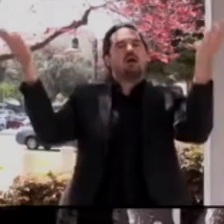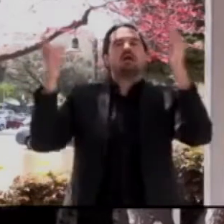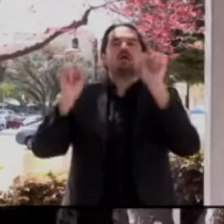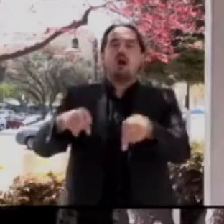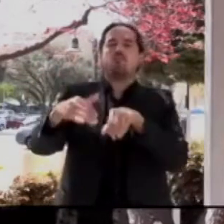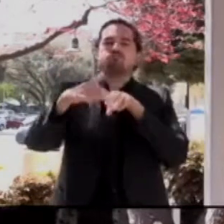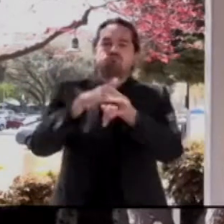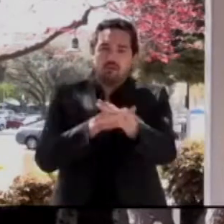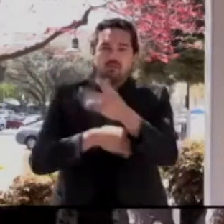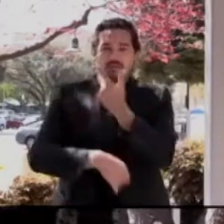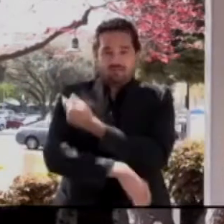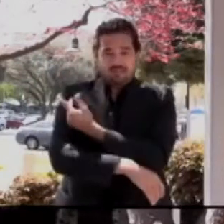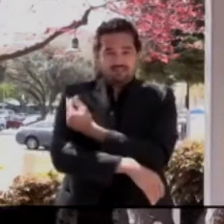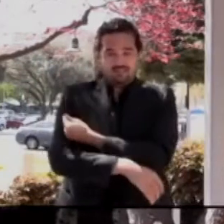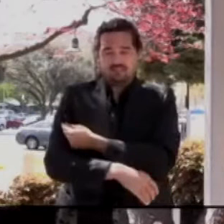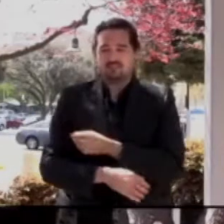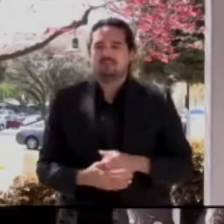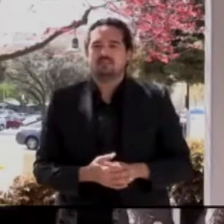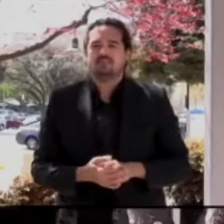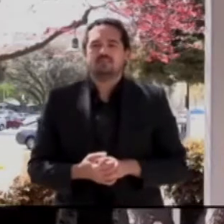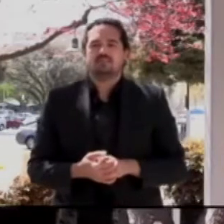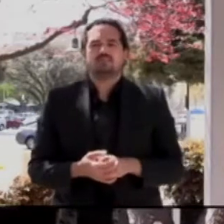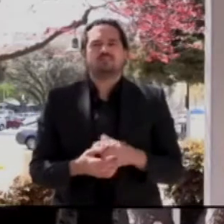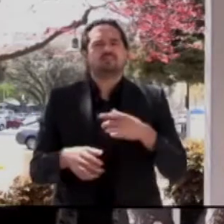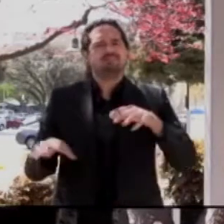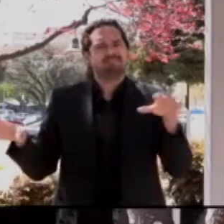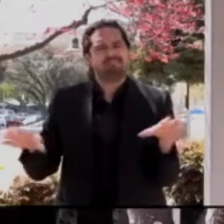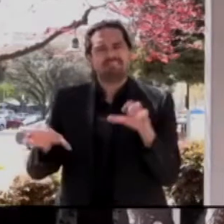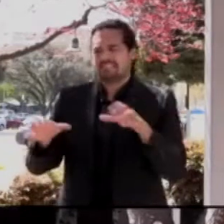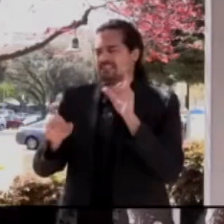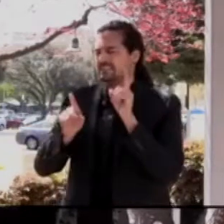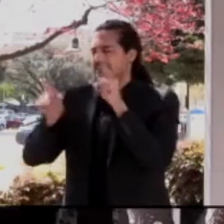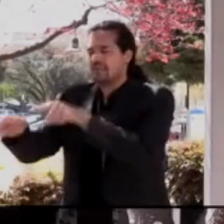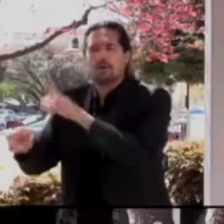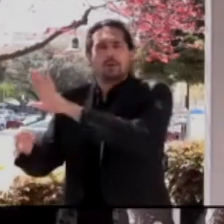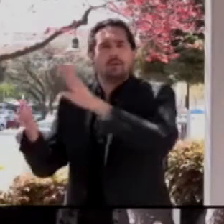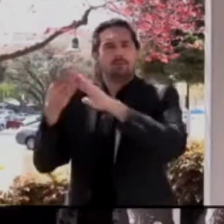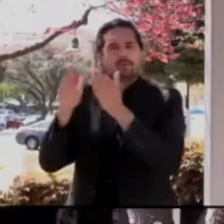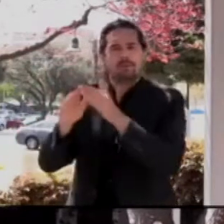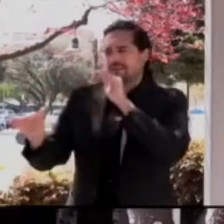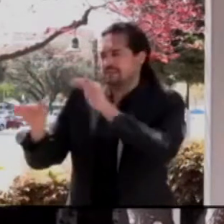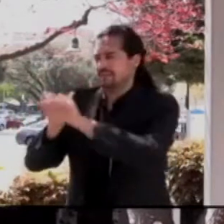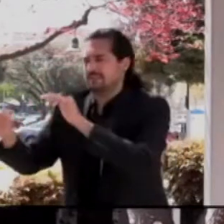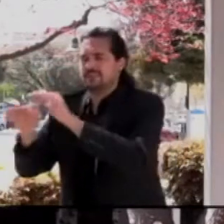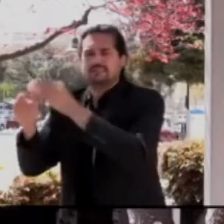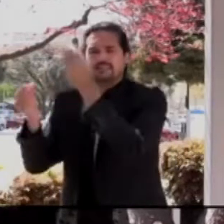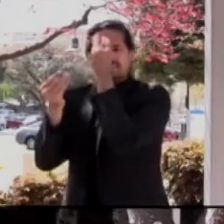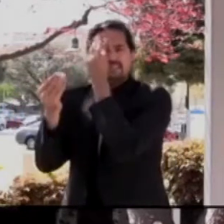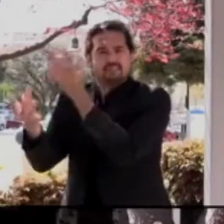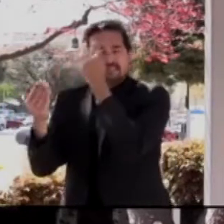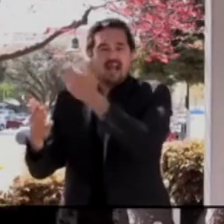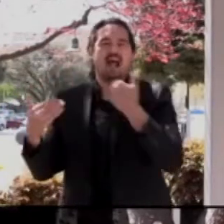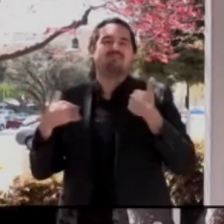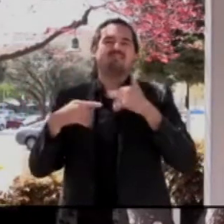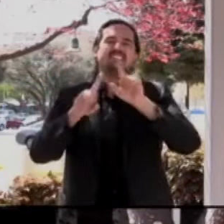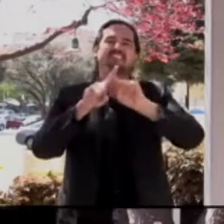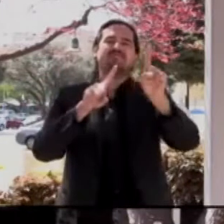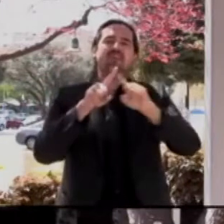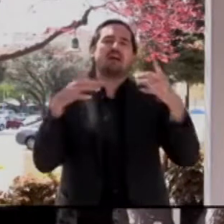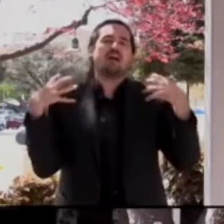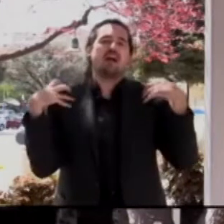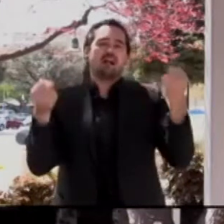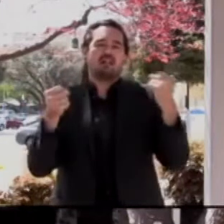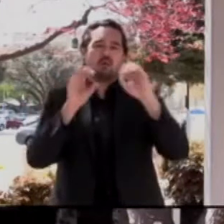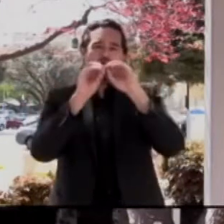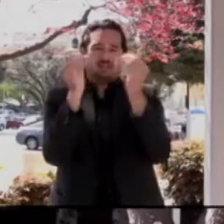include deep community engagement. We have well over 100 community health workers going door to door in our most hardest hit communities, iPads